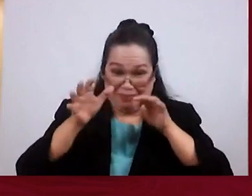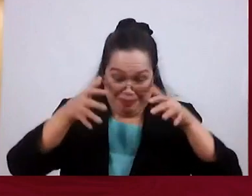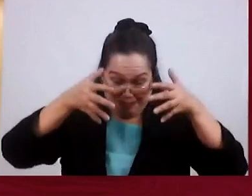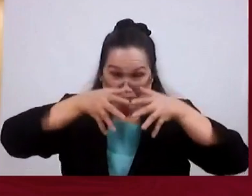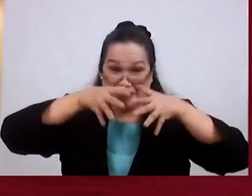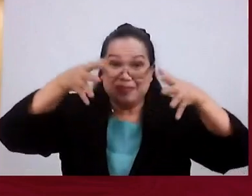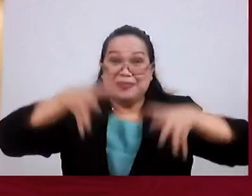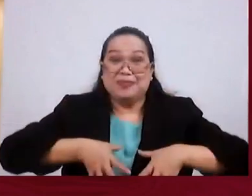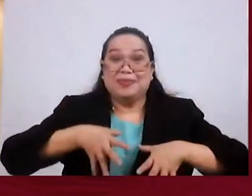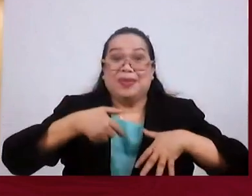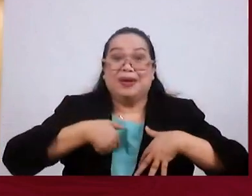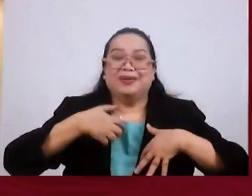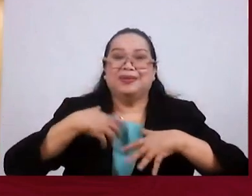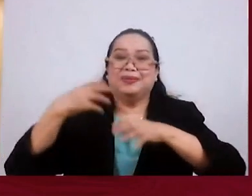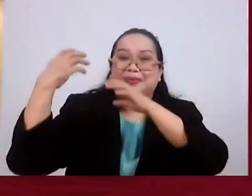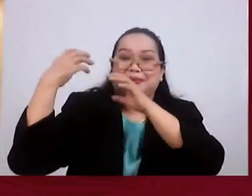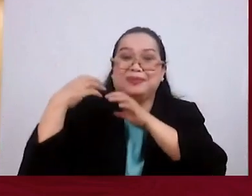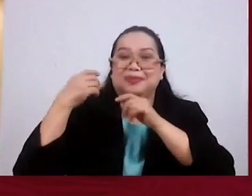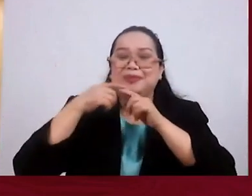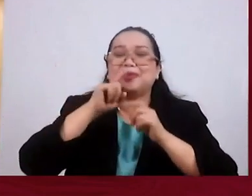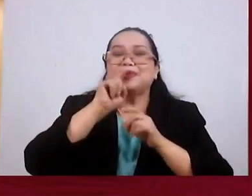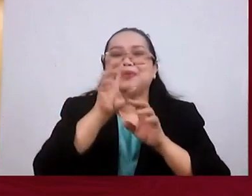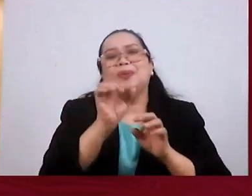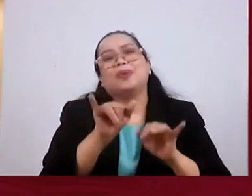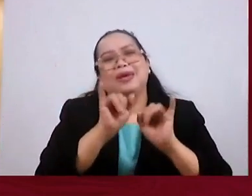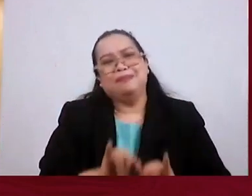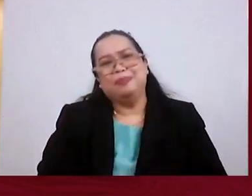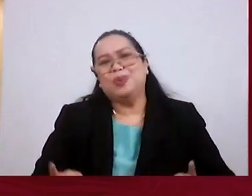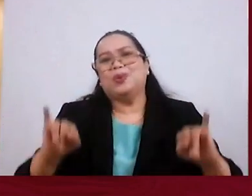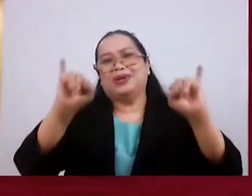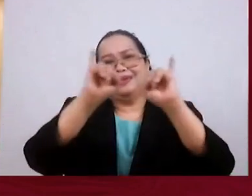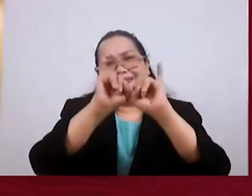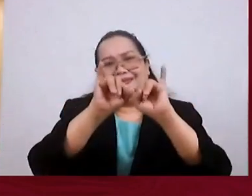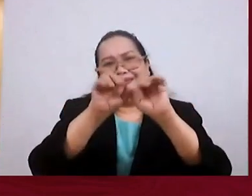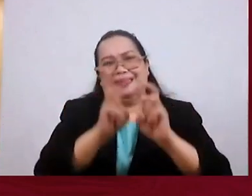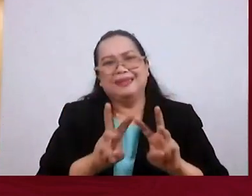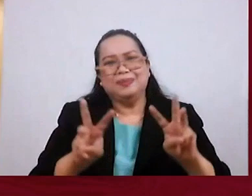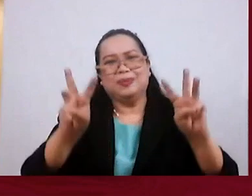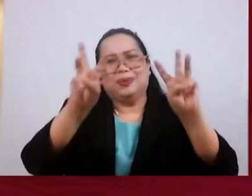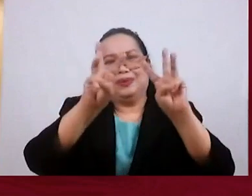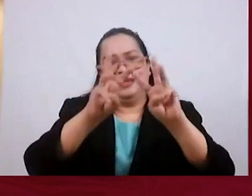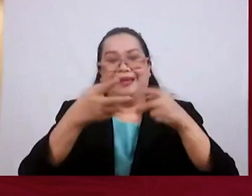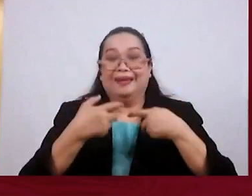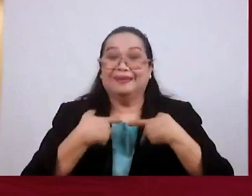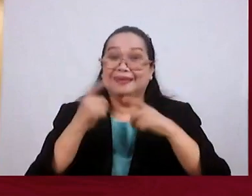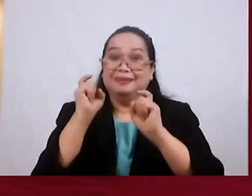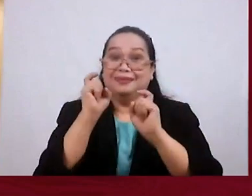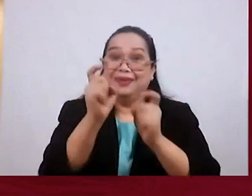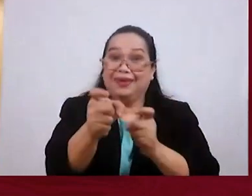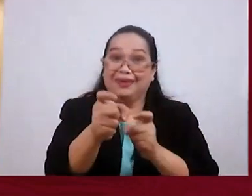So You Can Carry Your Cross Is Worth It My Friends There Is A Reward